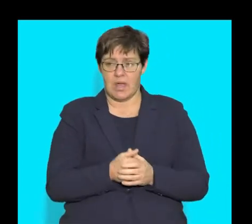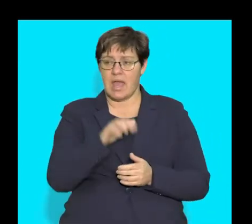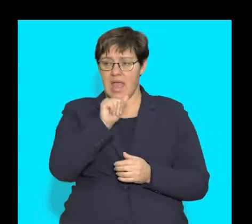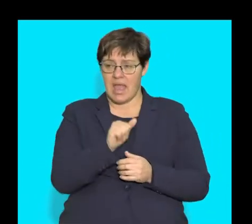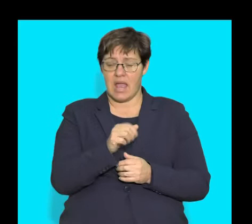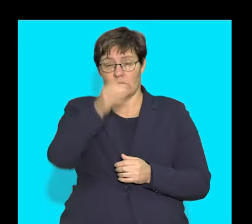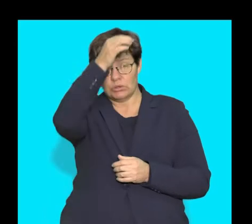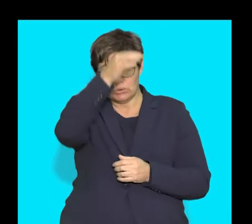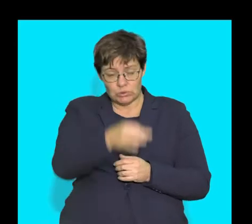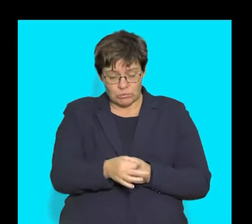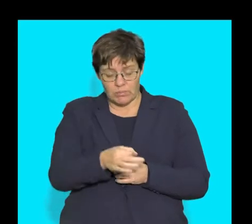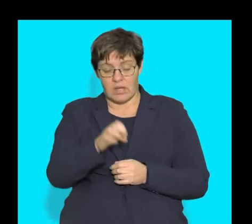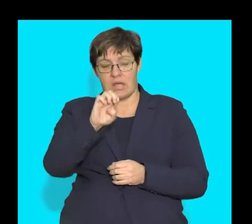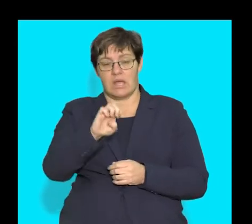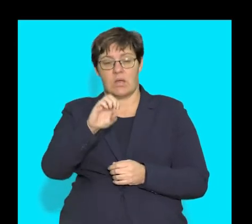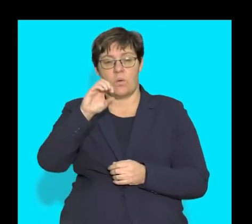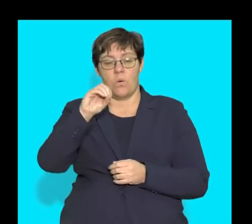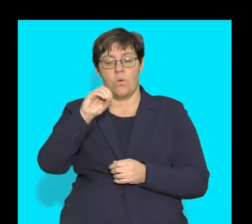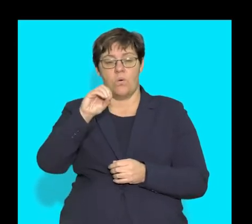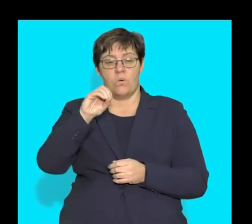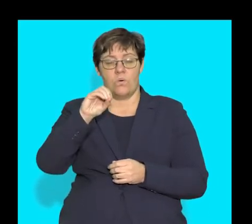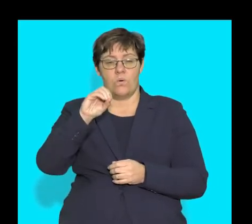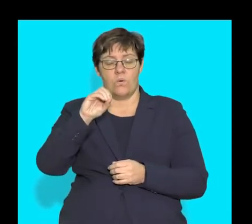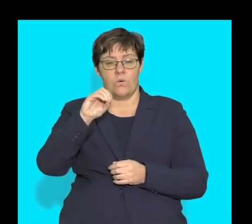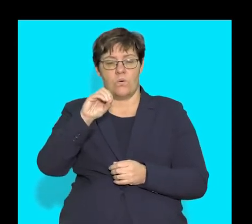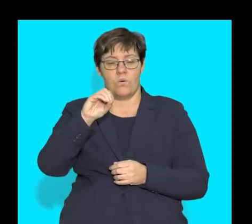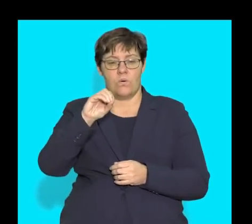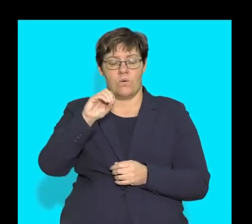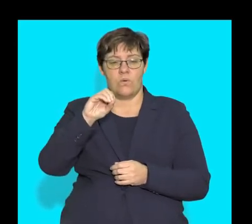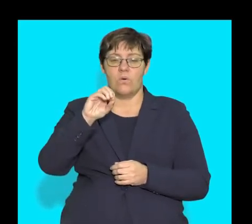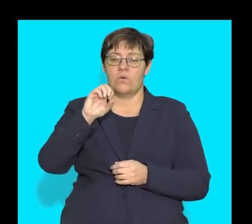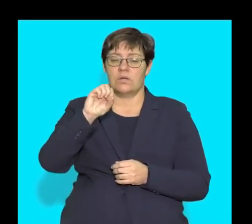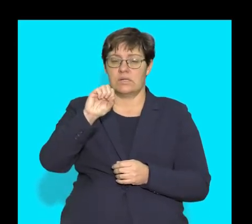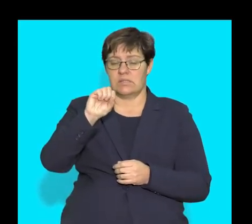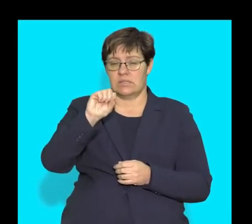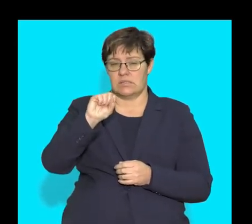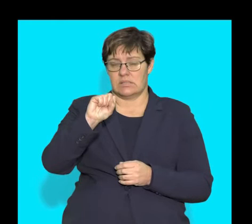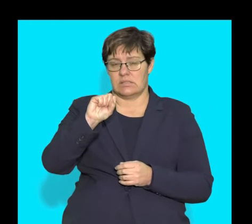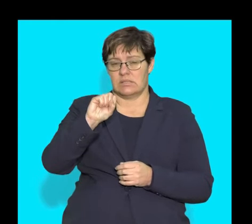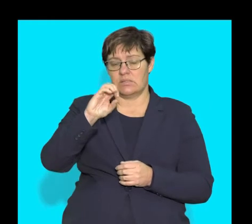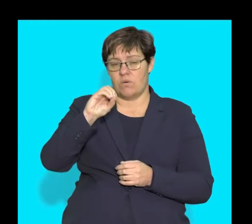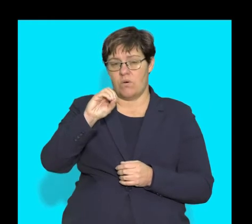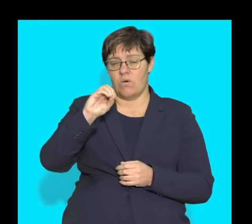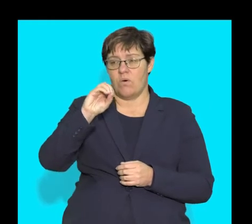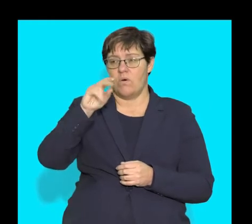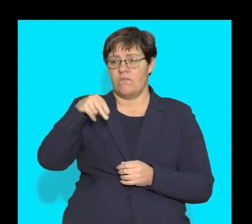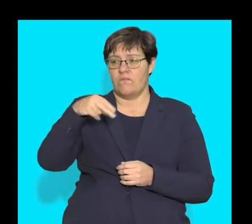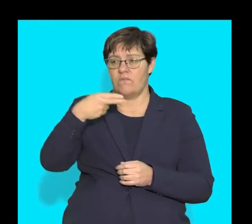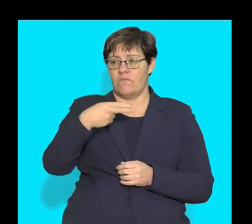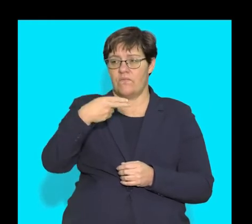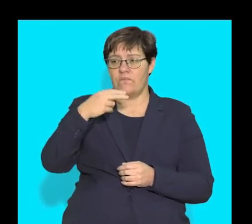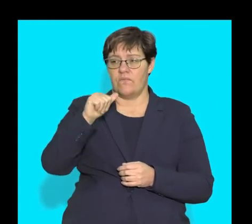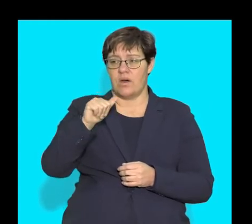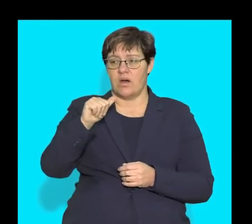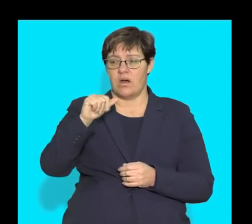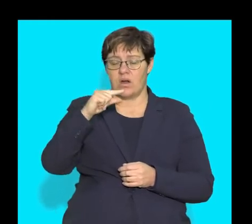connects to the stomach and that's the tube that we refer to as the esophagus. And guys, remember that this is where